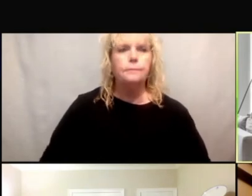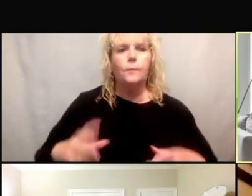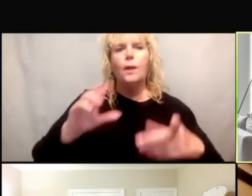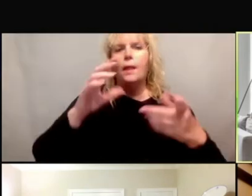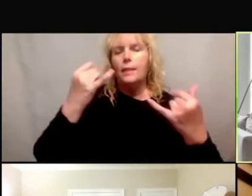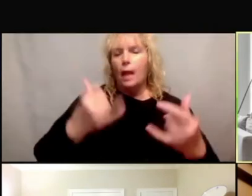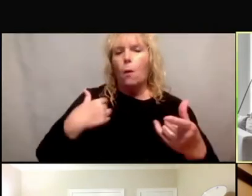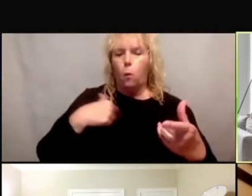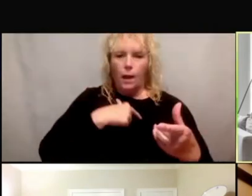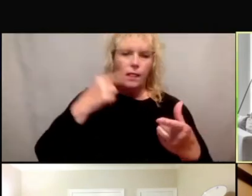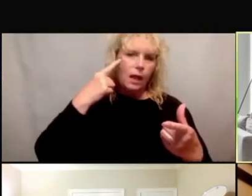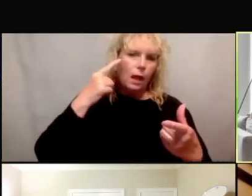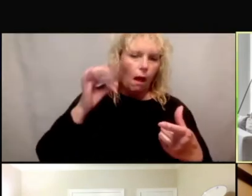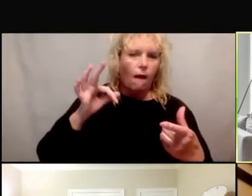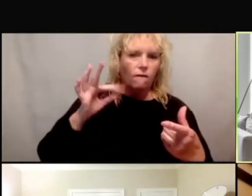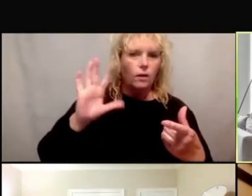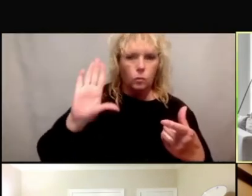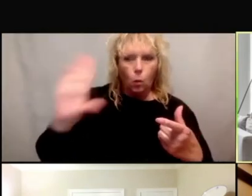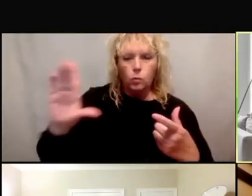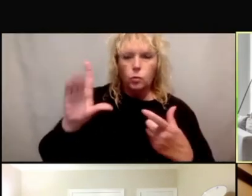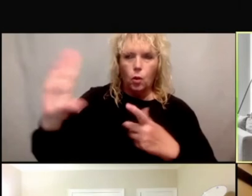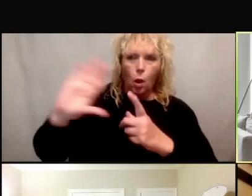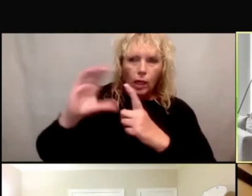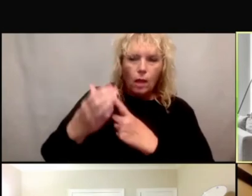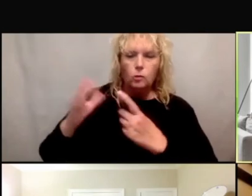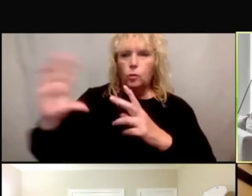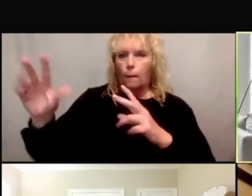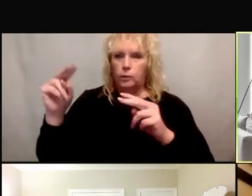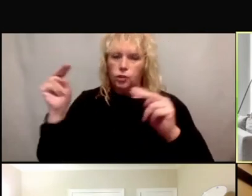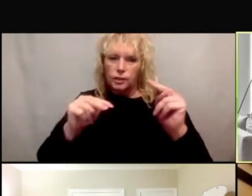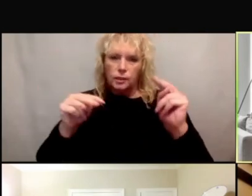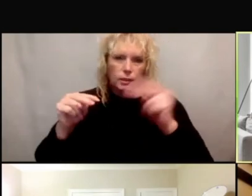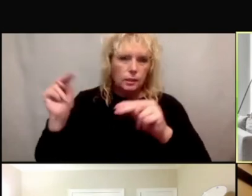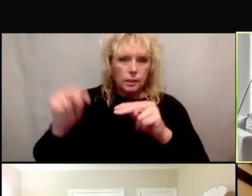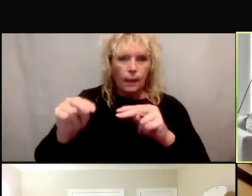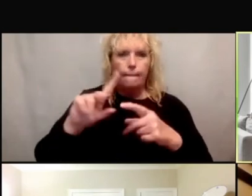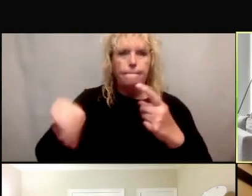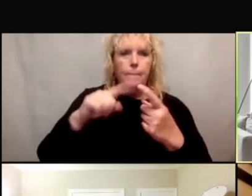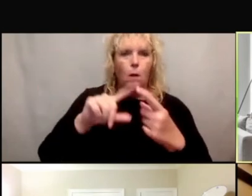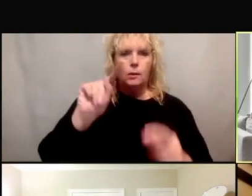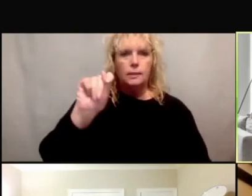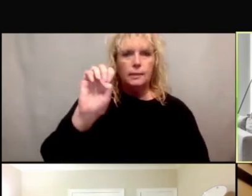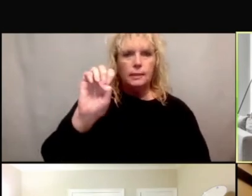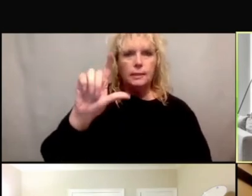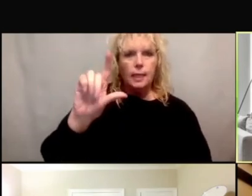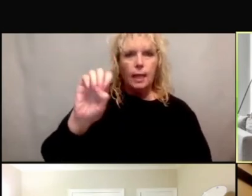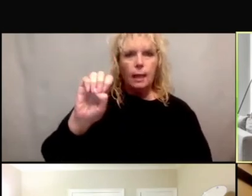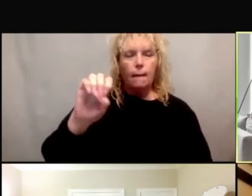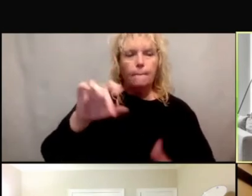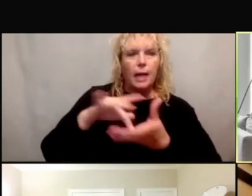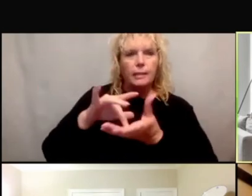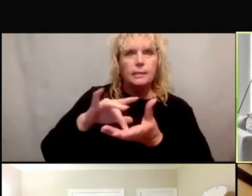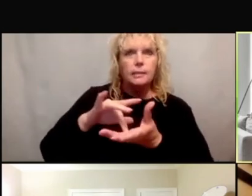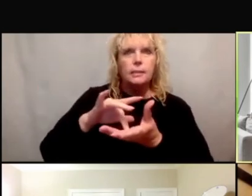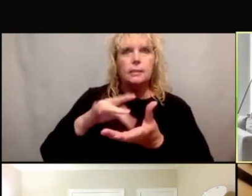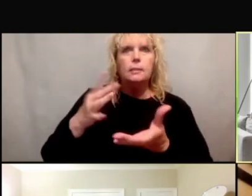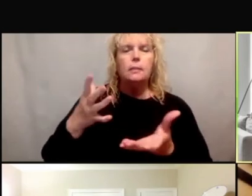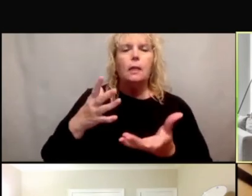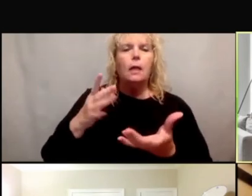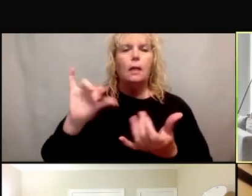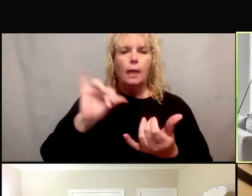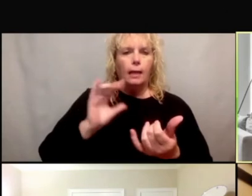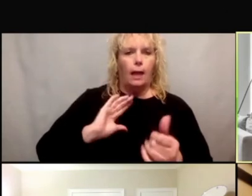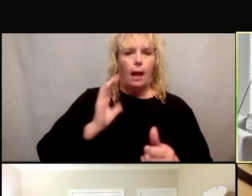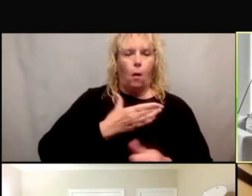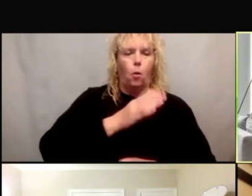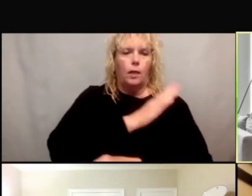being aware of cultural perceptions related to telemedicine, you know, just like our traditional clinical trial